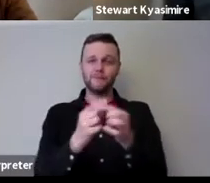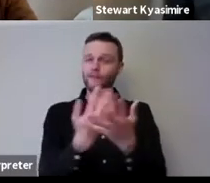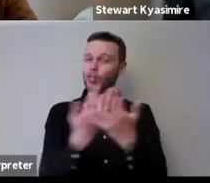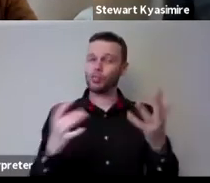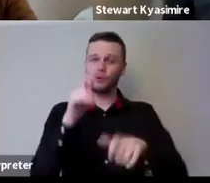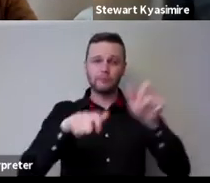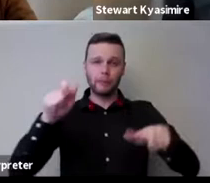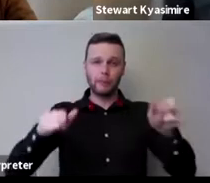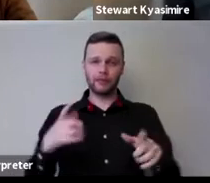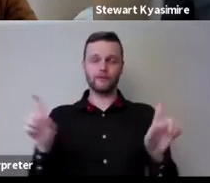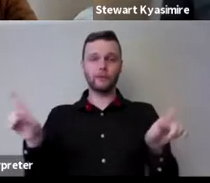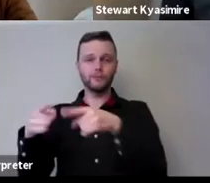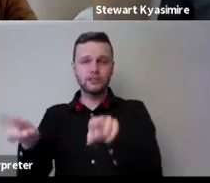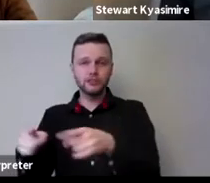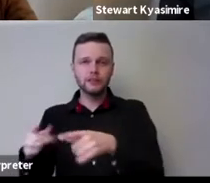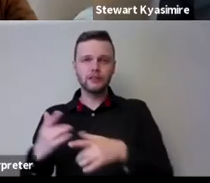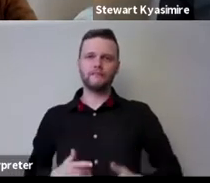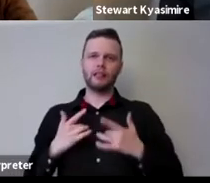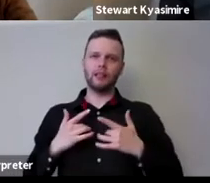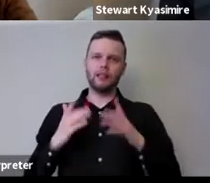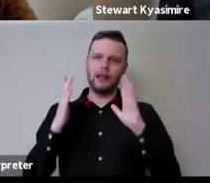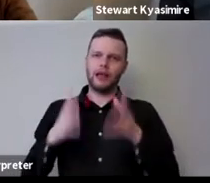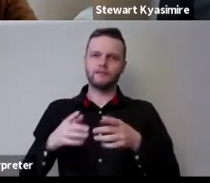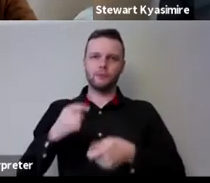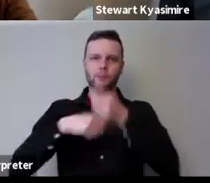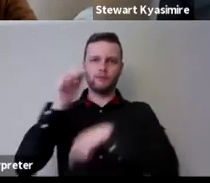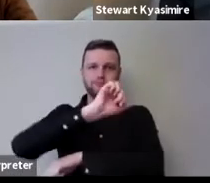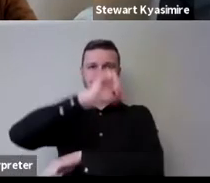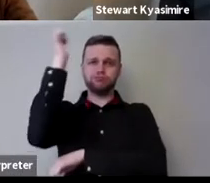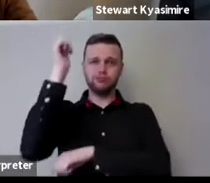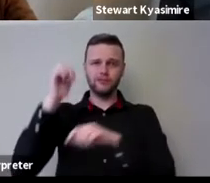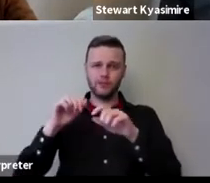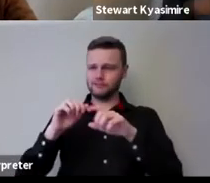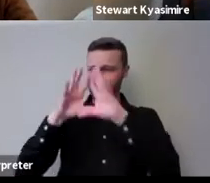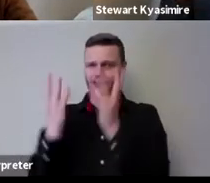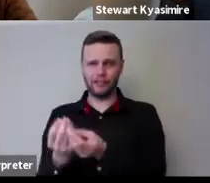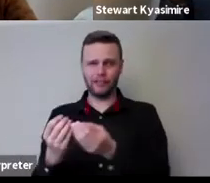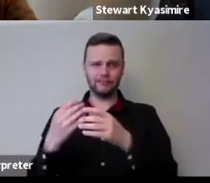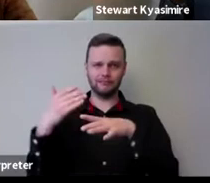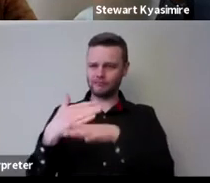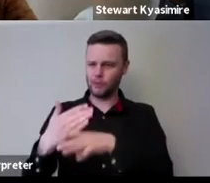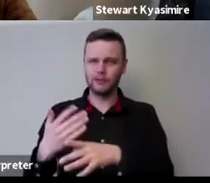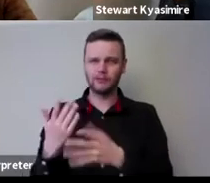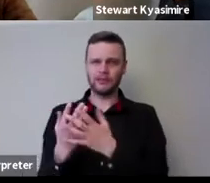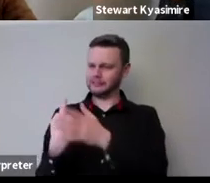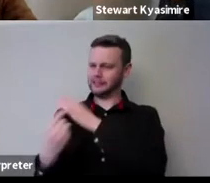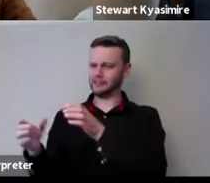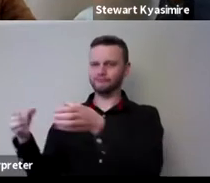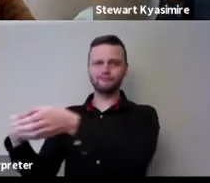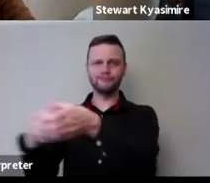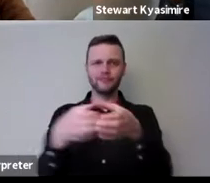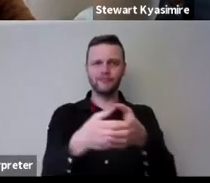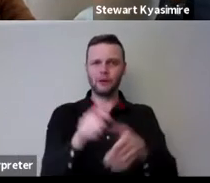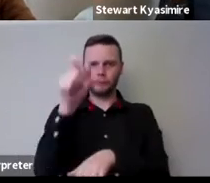is musicians feeling that they have to become experts in many many art forms that are actually art forms for people like